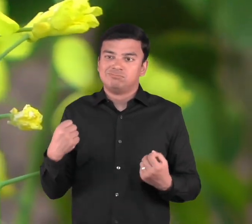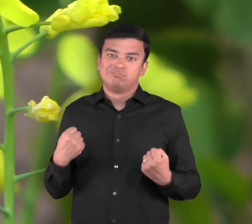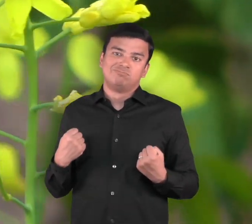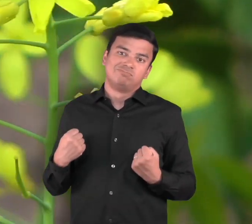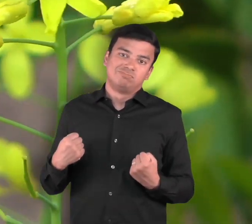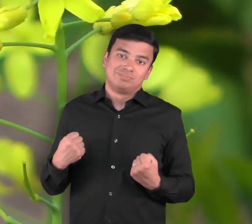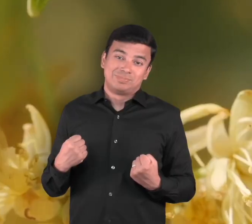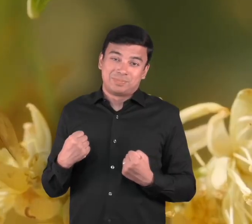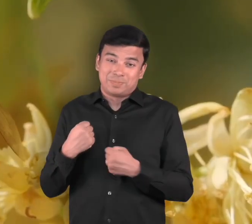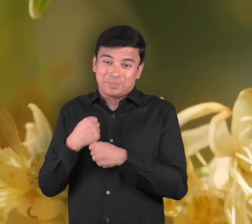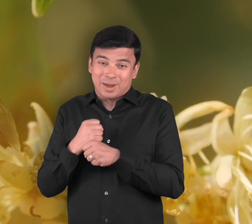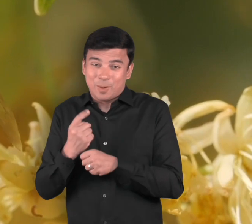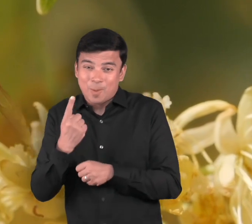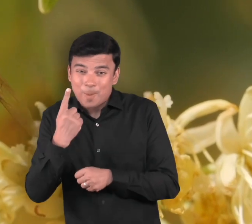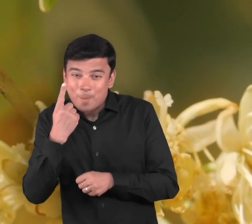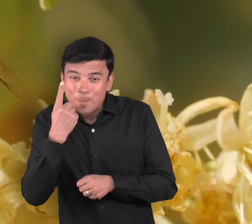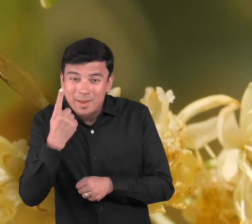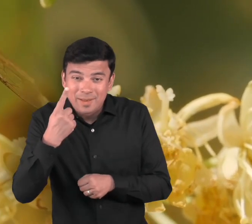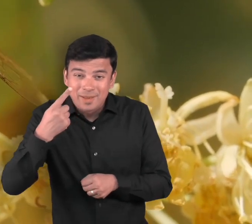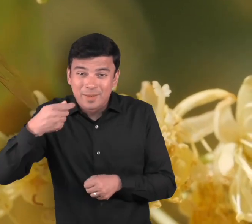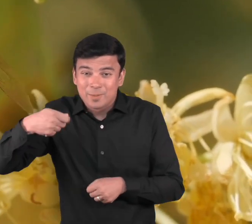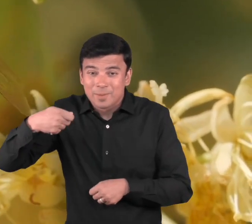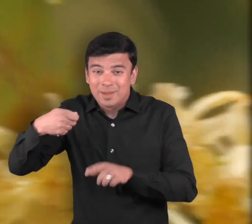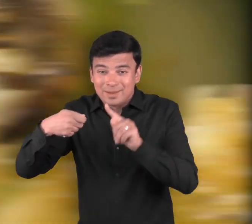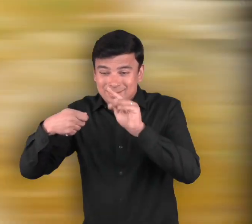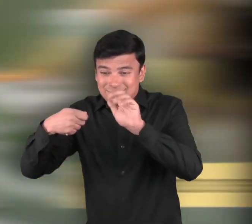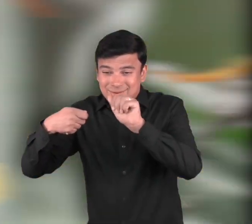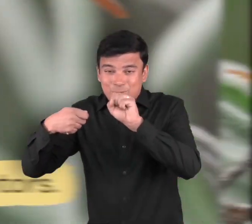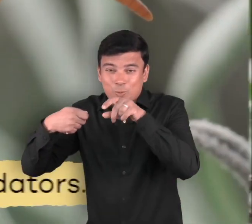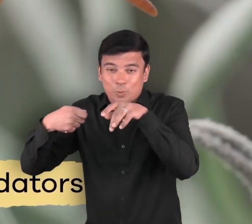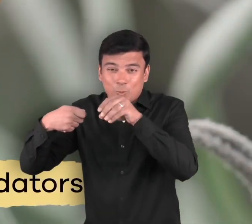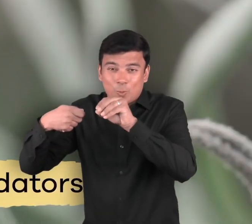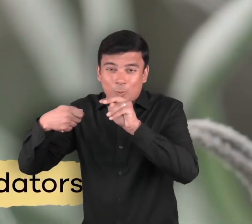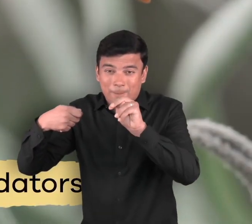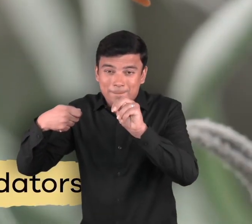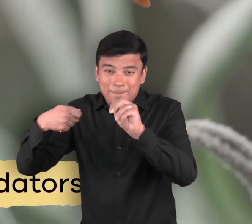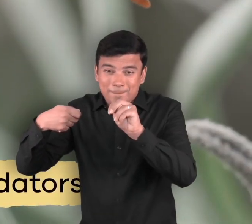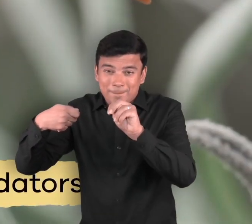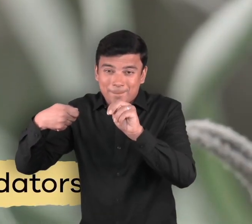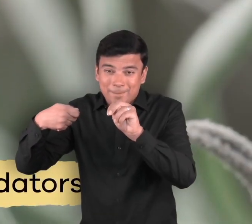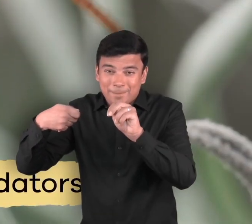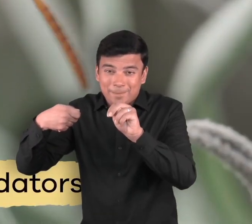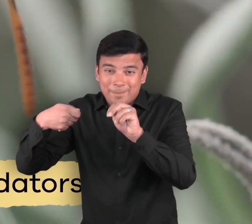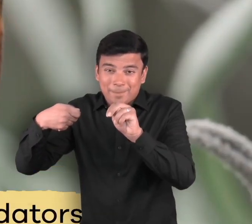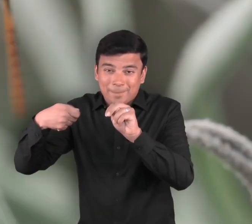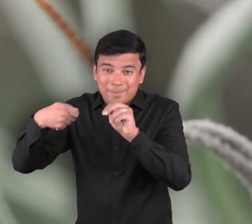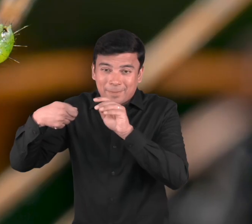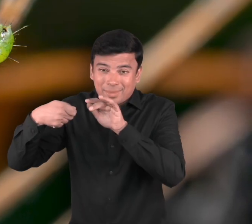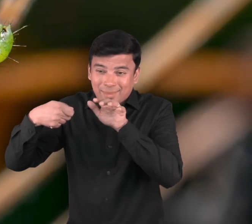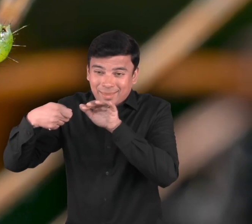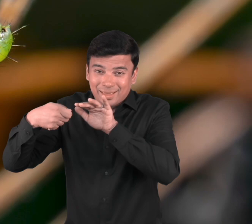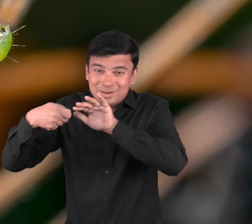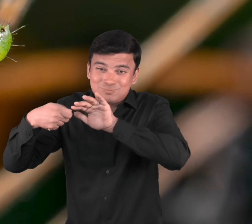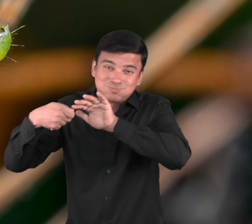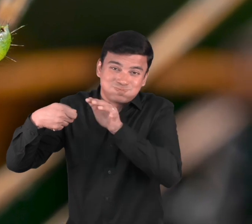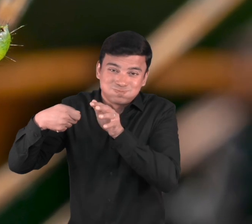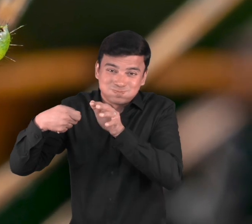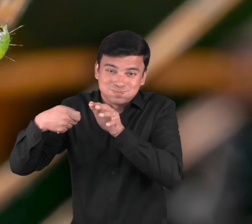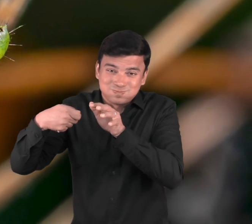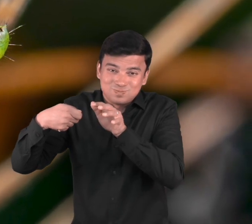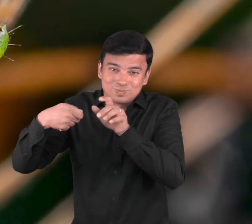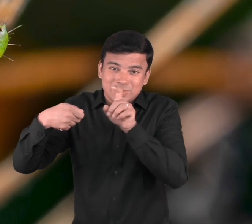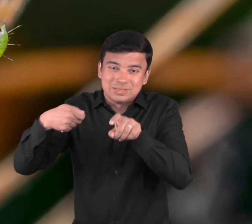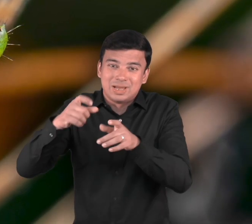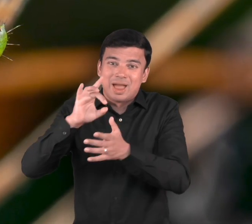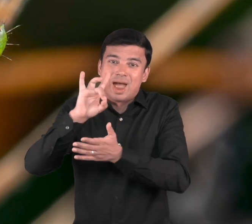Talk about being as busy as a bee! Wasps are natural predators that feed arthropods